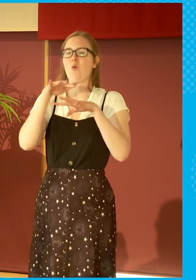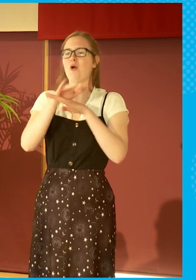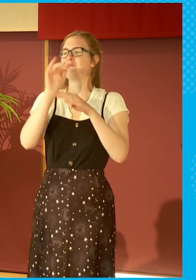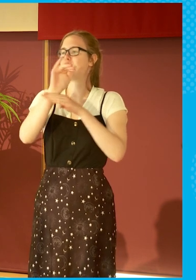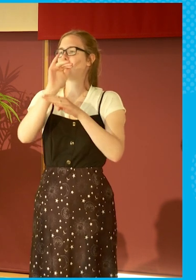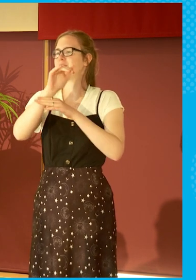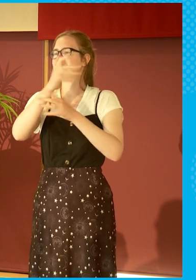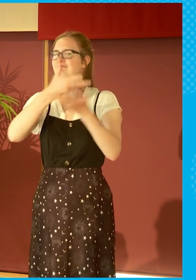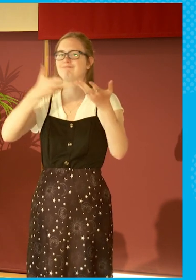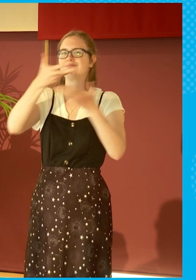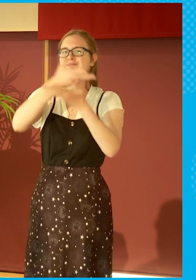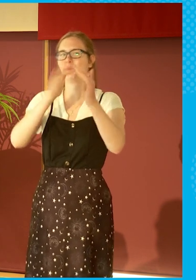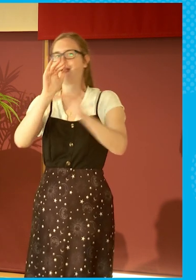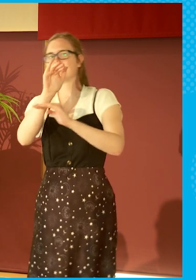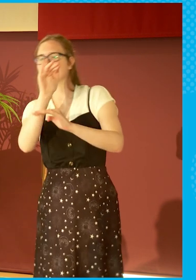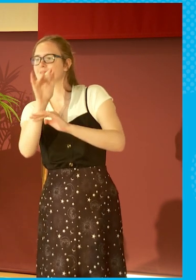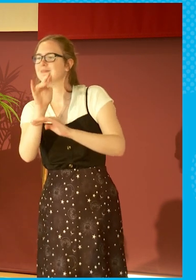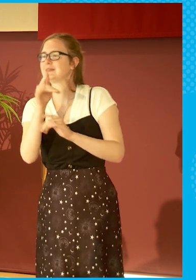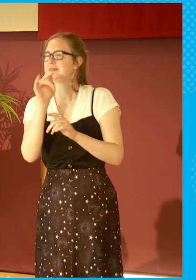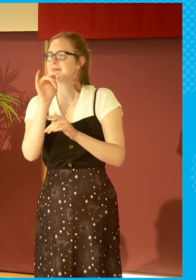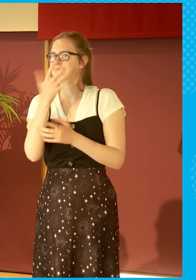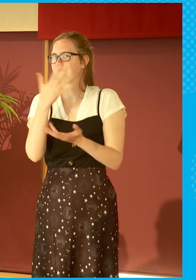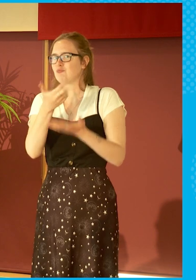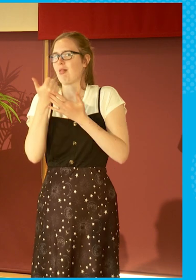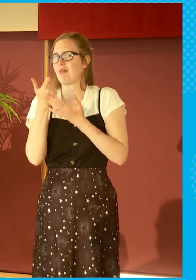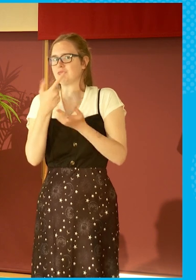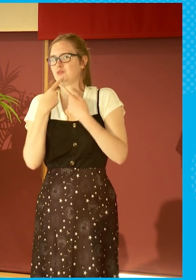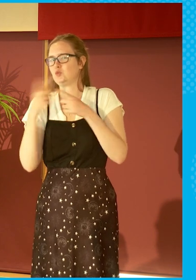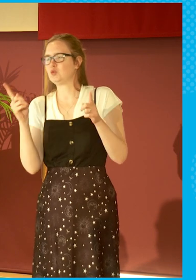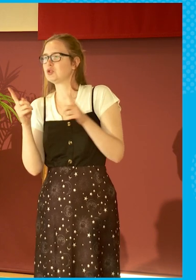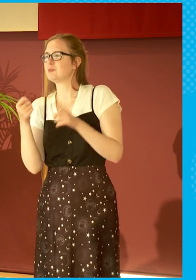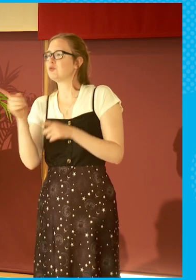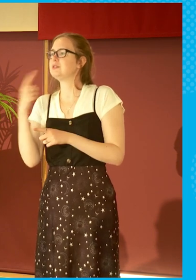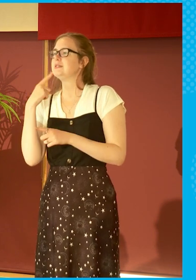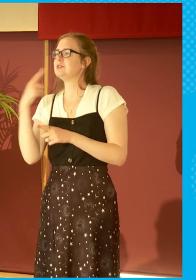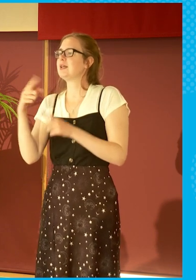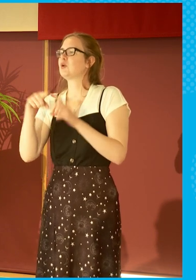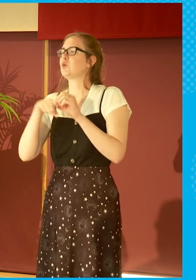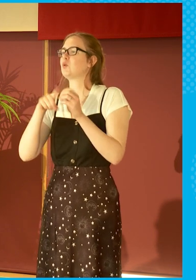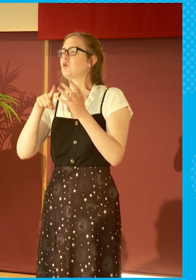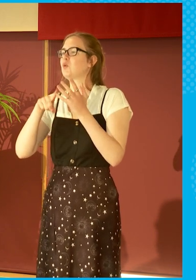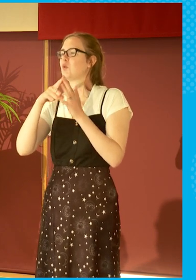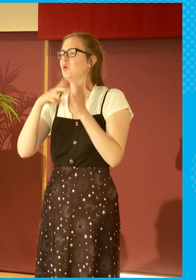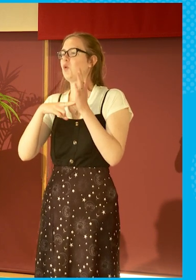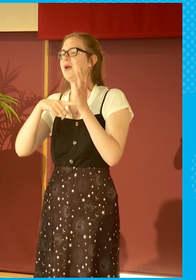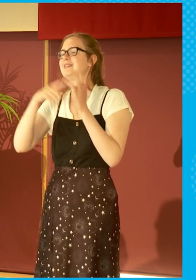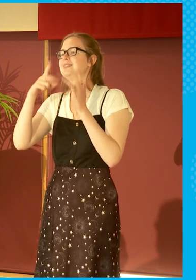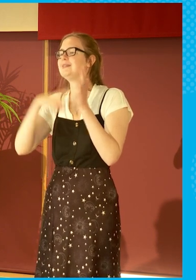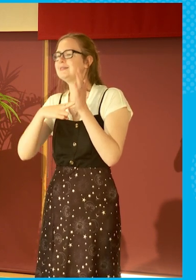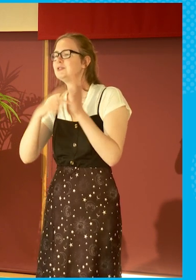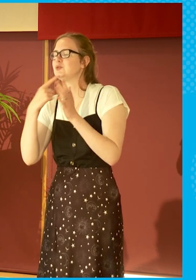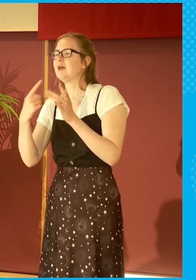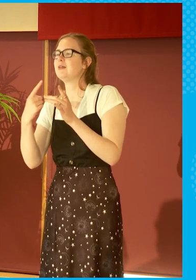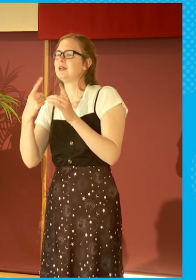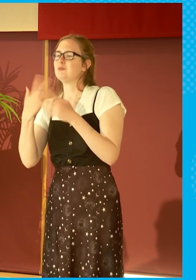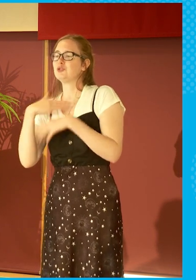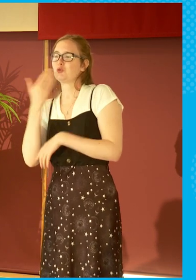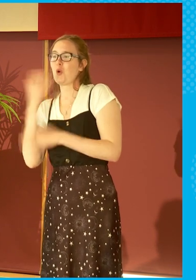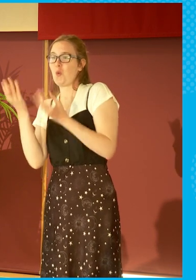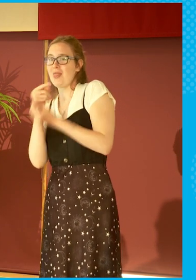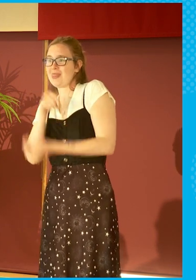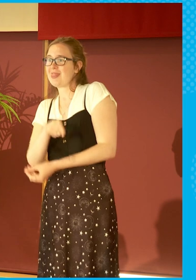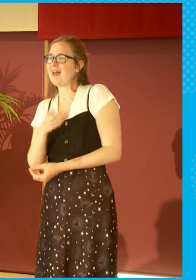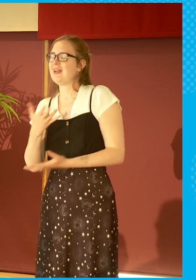around the world who are on the BBC's payroll. Nice you mentioned Quentin. I was at school at Stirling High School with Quentin, and it just is heart